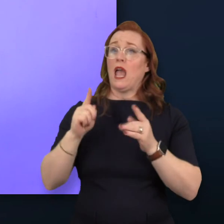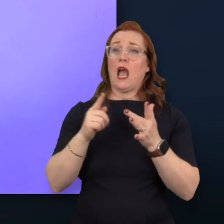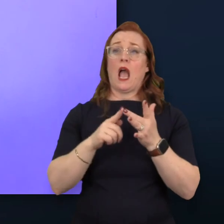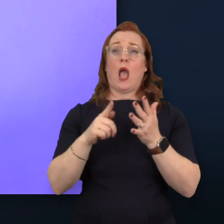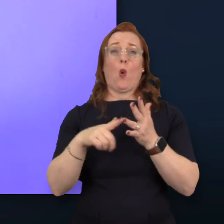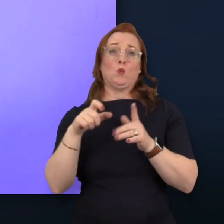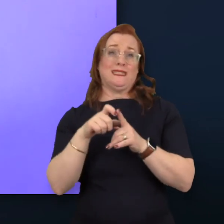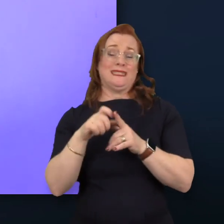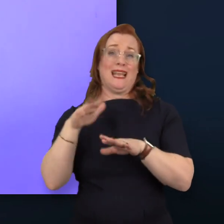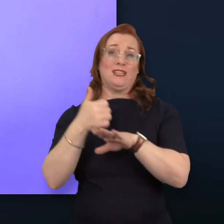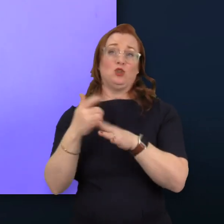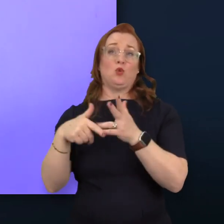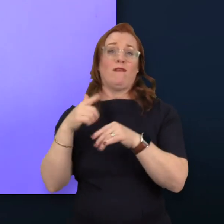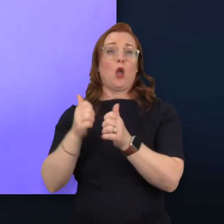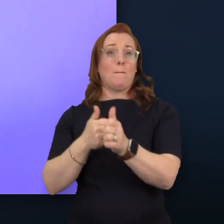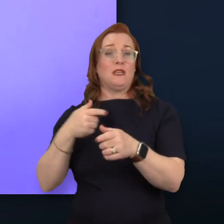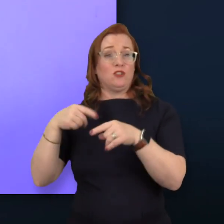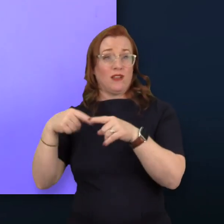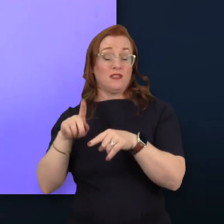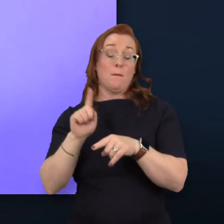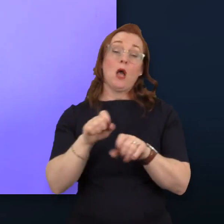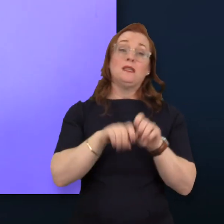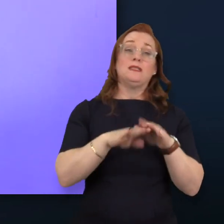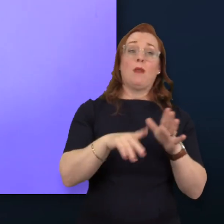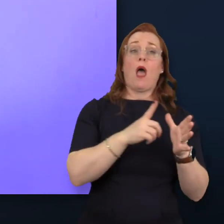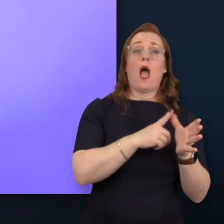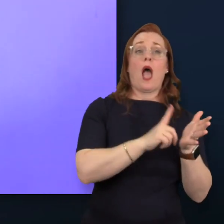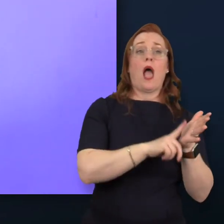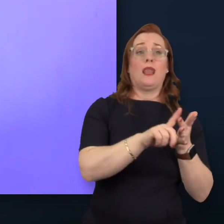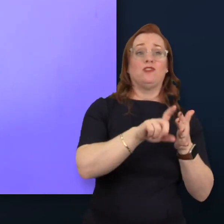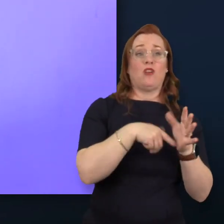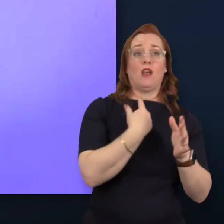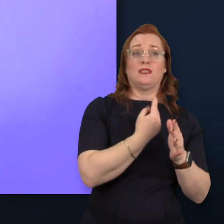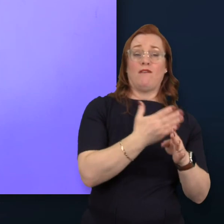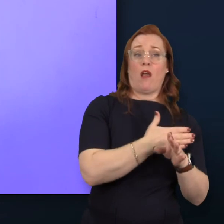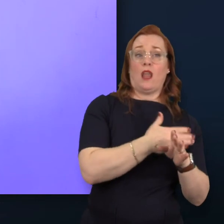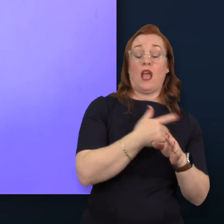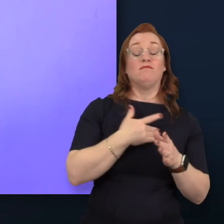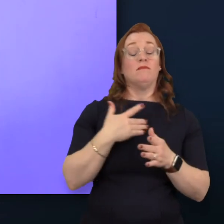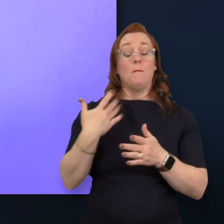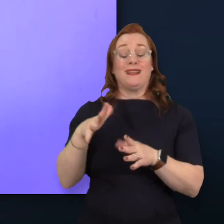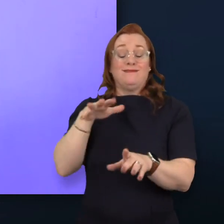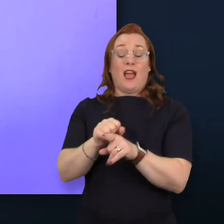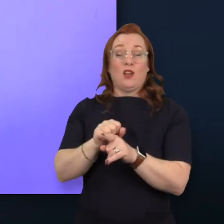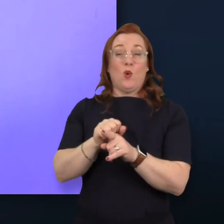Directors but who like Alicia from earlier on was a late recognized